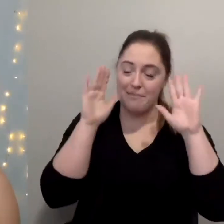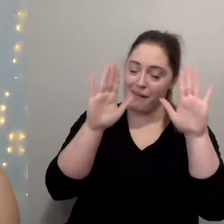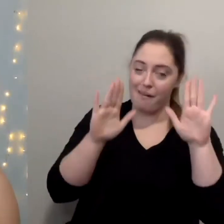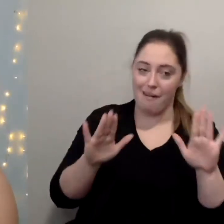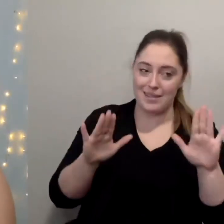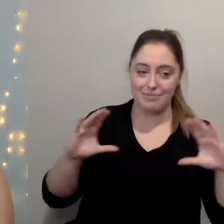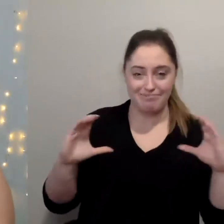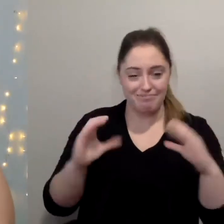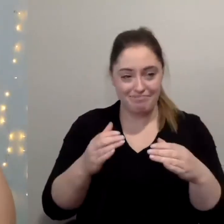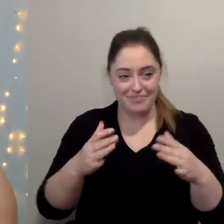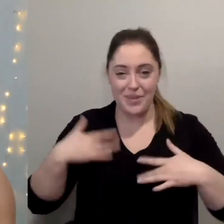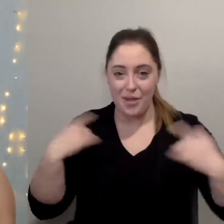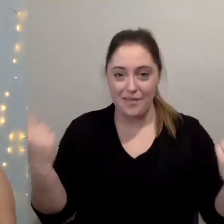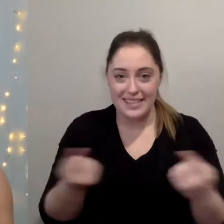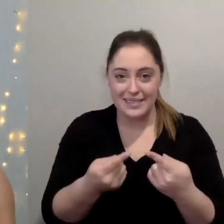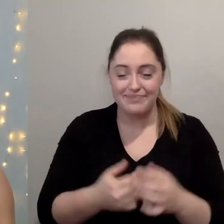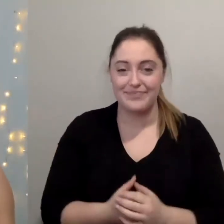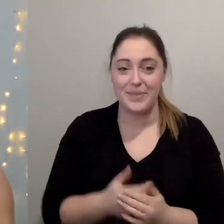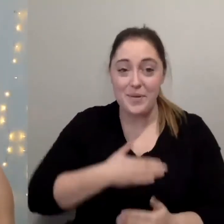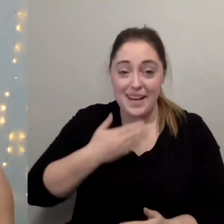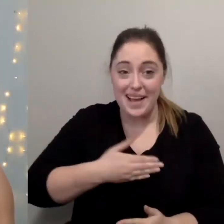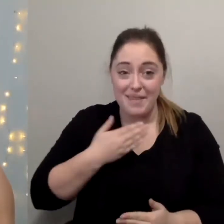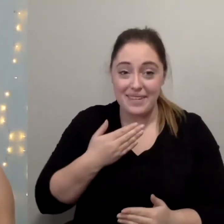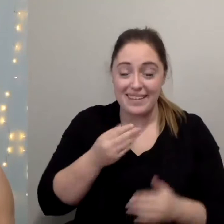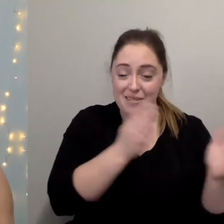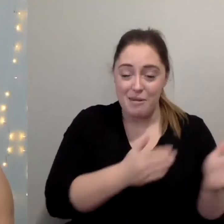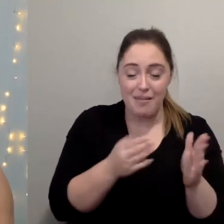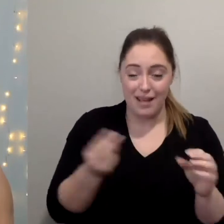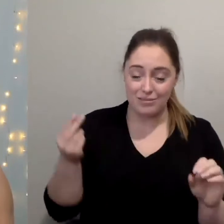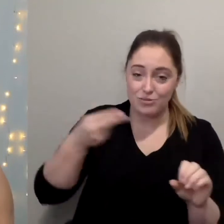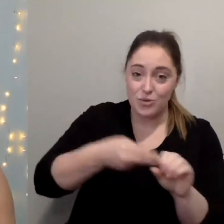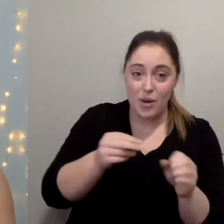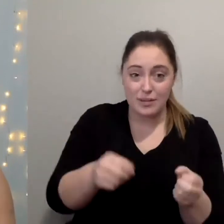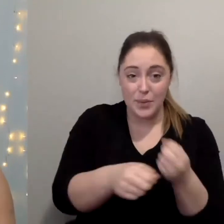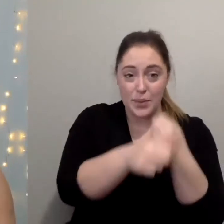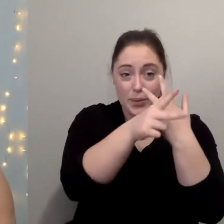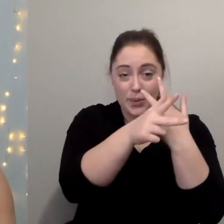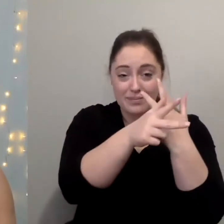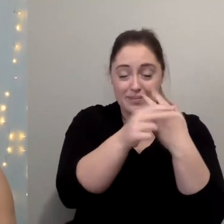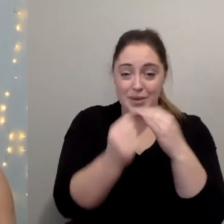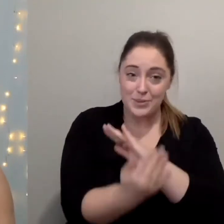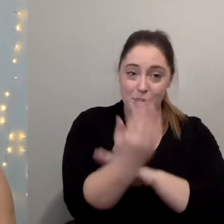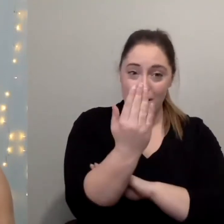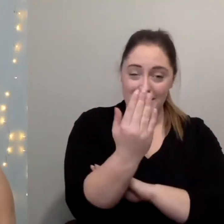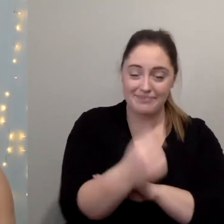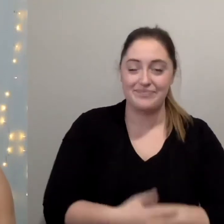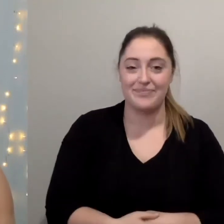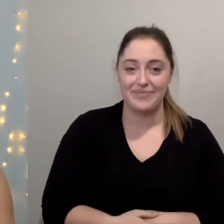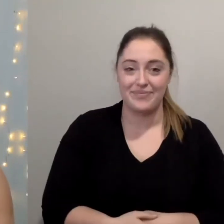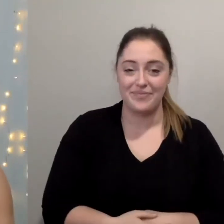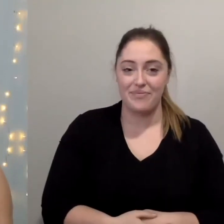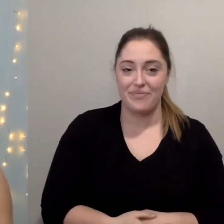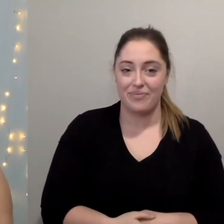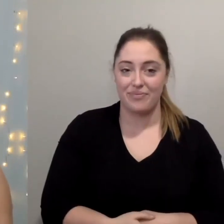us today we are so happy that you plan to to join us and spend this morning with us every month we